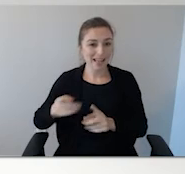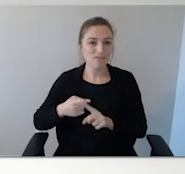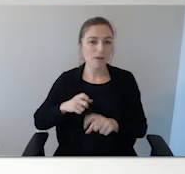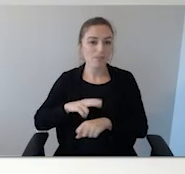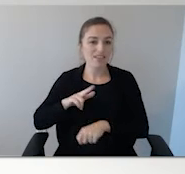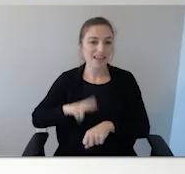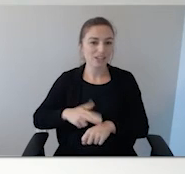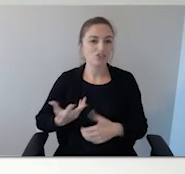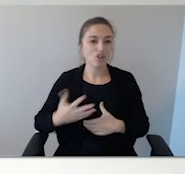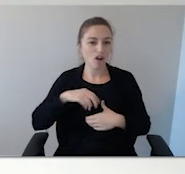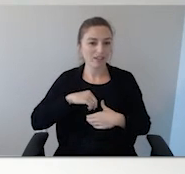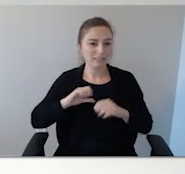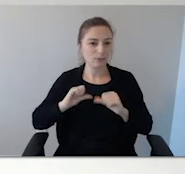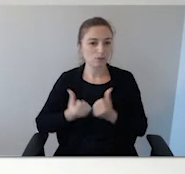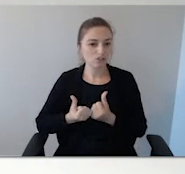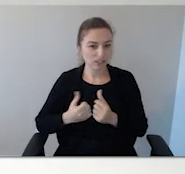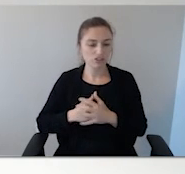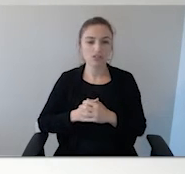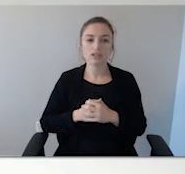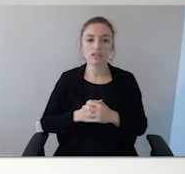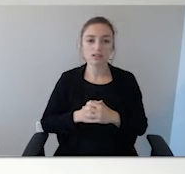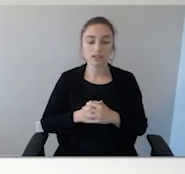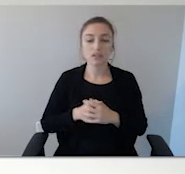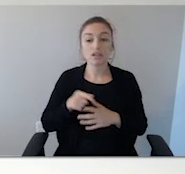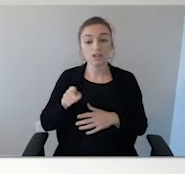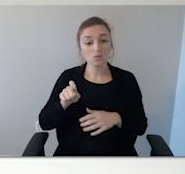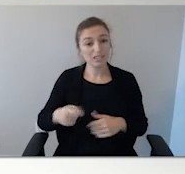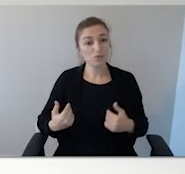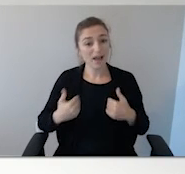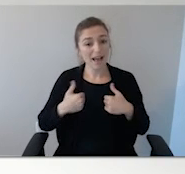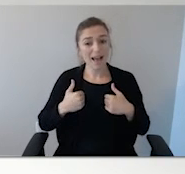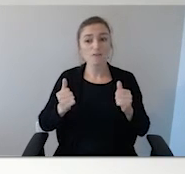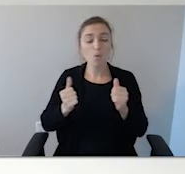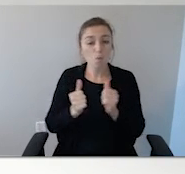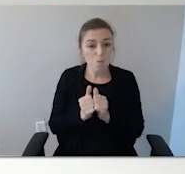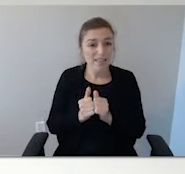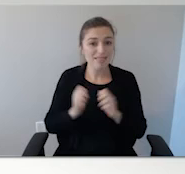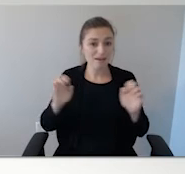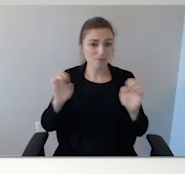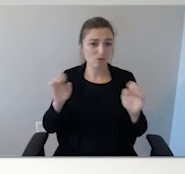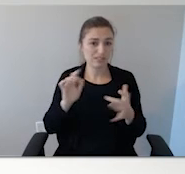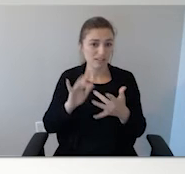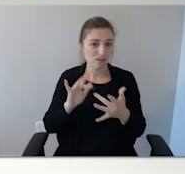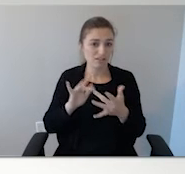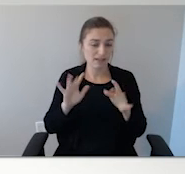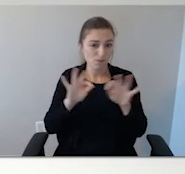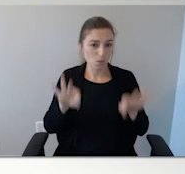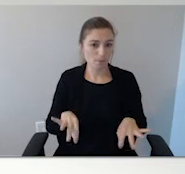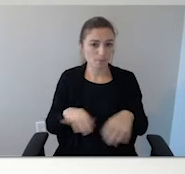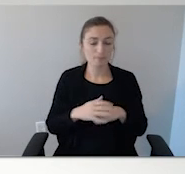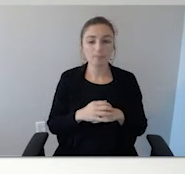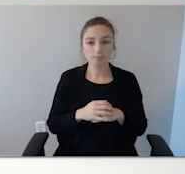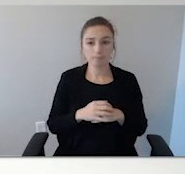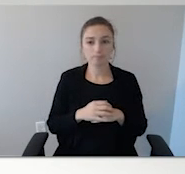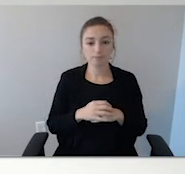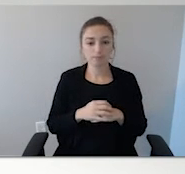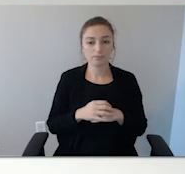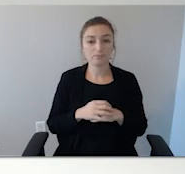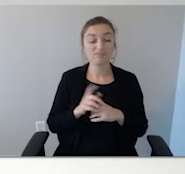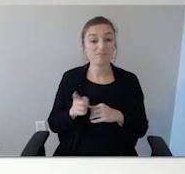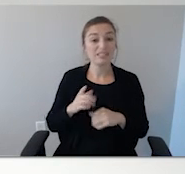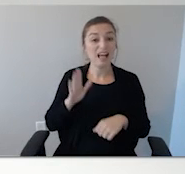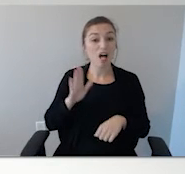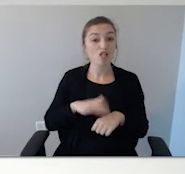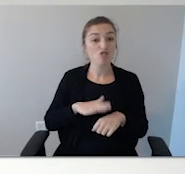It's important to have in conjunction with your emergency contact form. This is the alert form that I